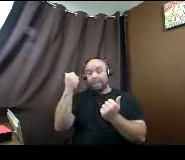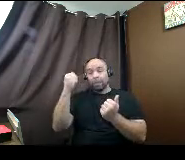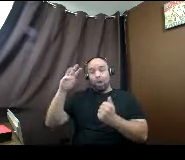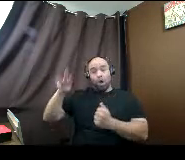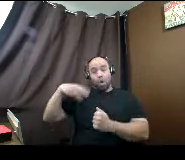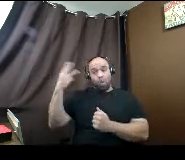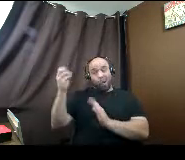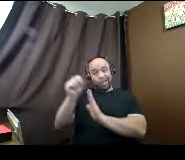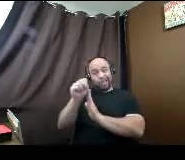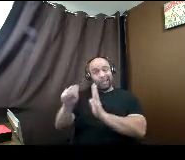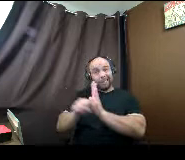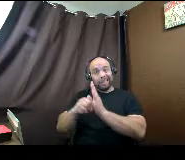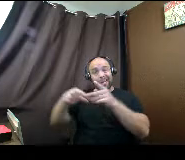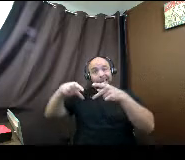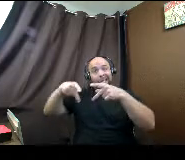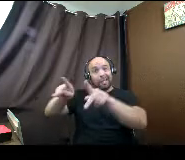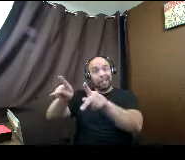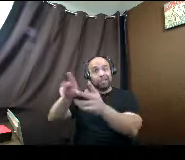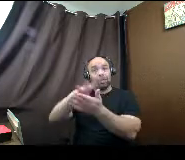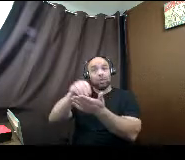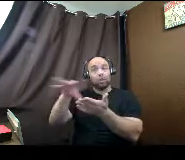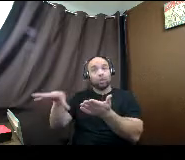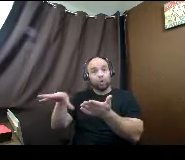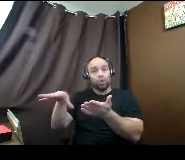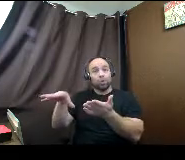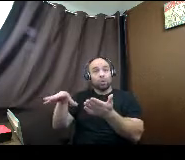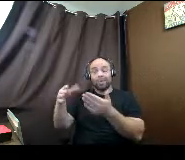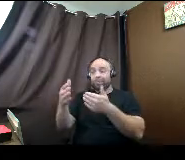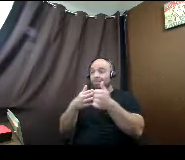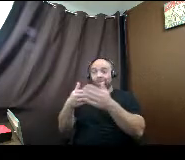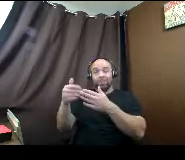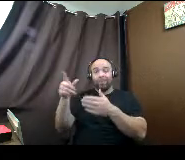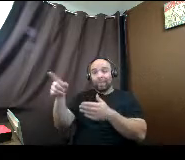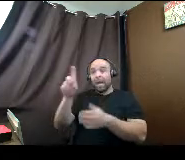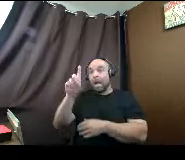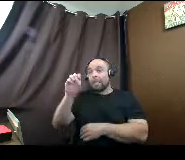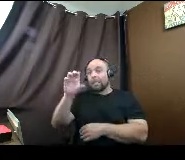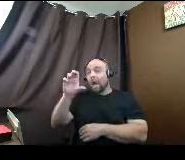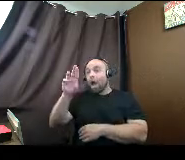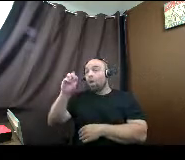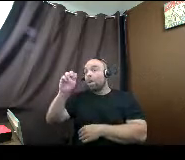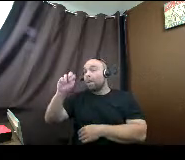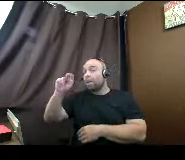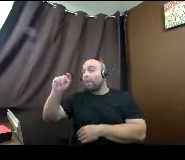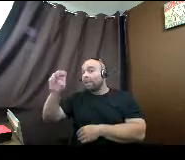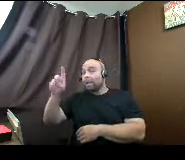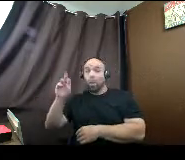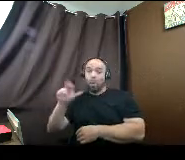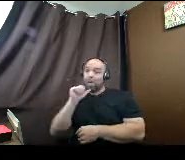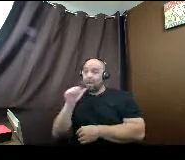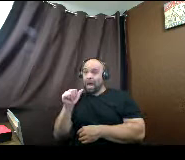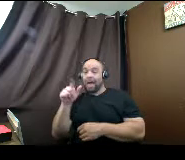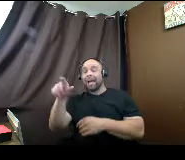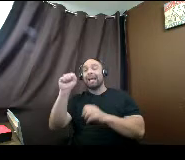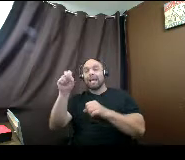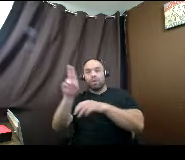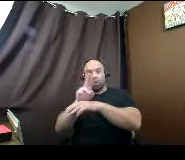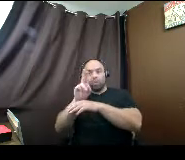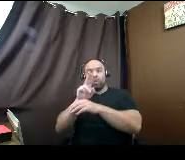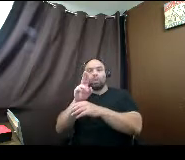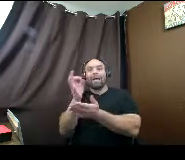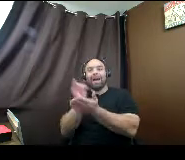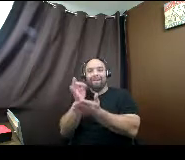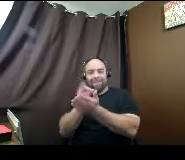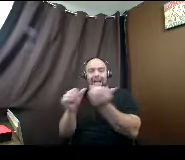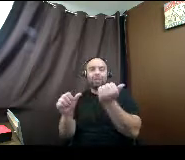students, whether they are documented or undocumented, to receive financial aid. So they know that all students are going to need